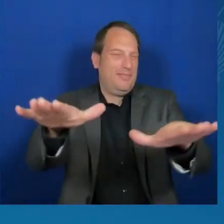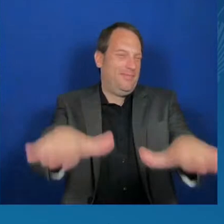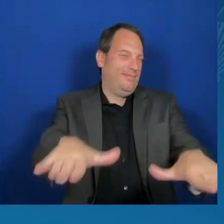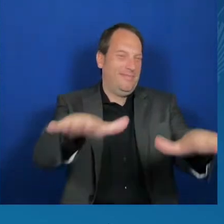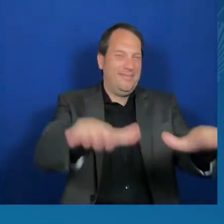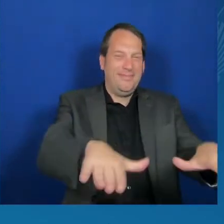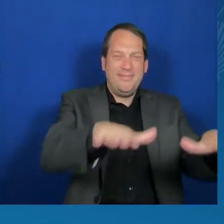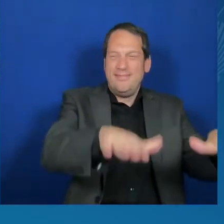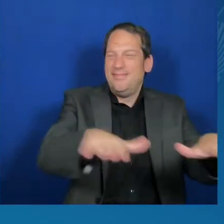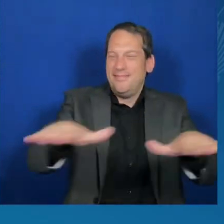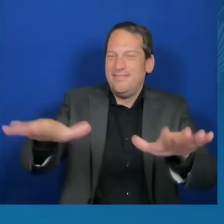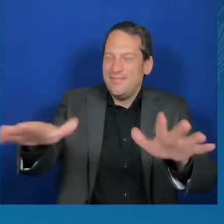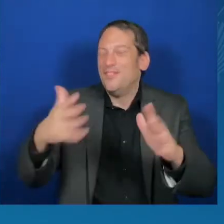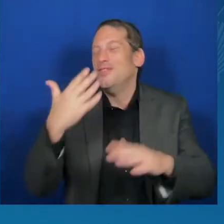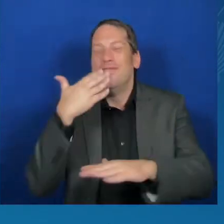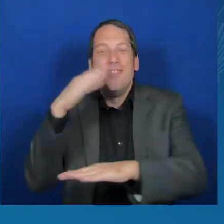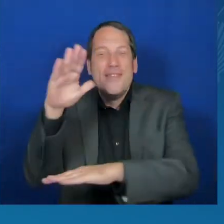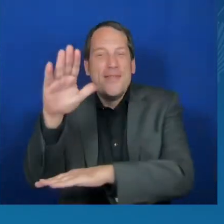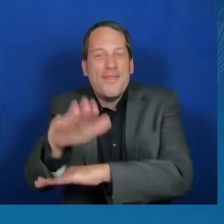everyone.